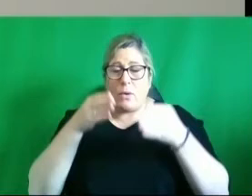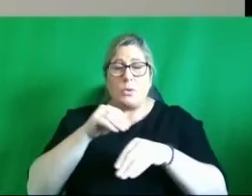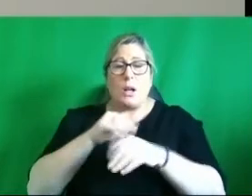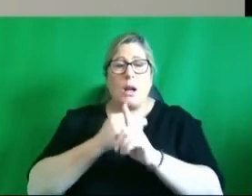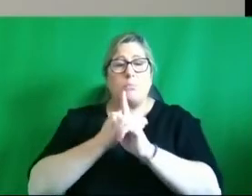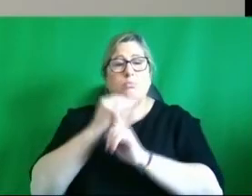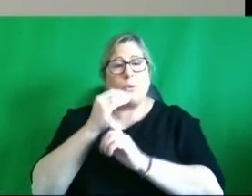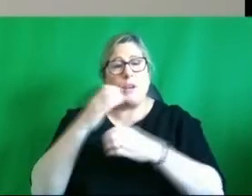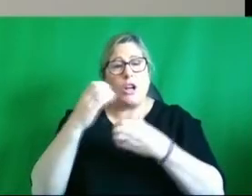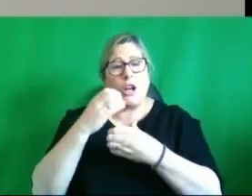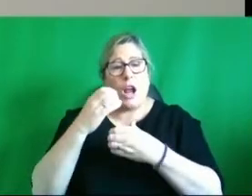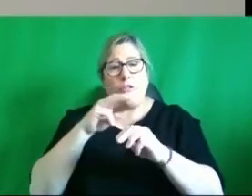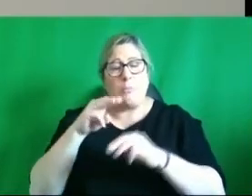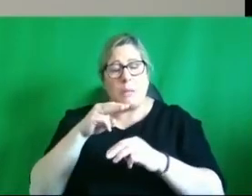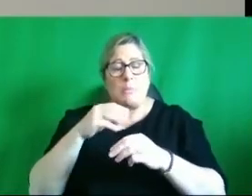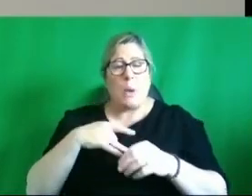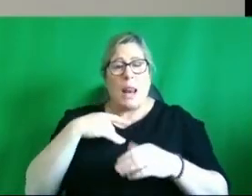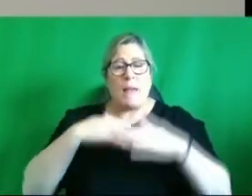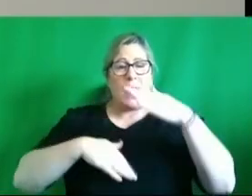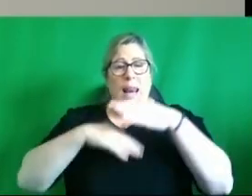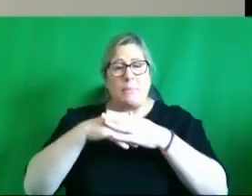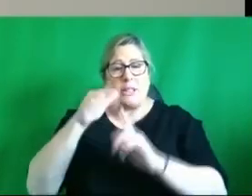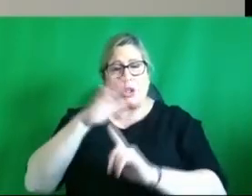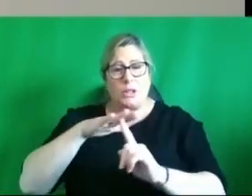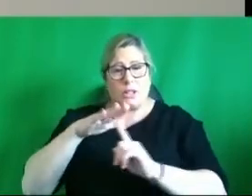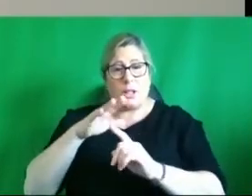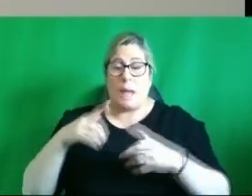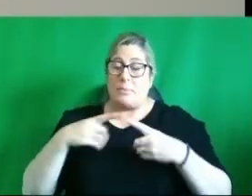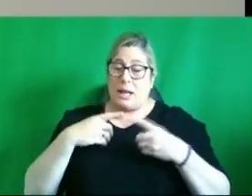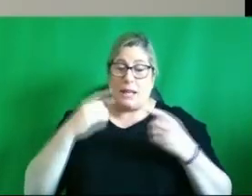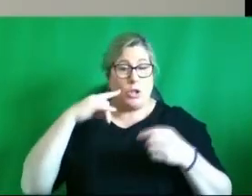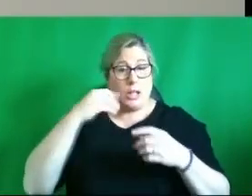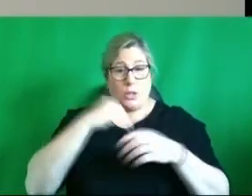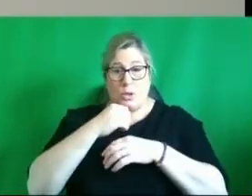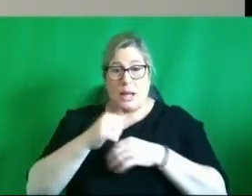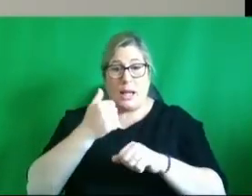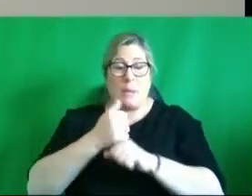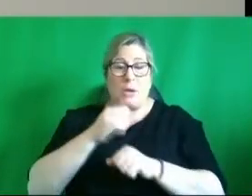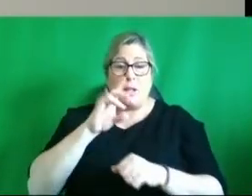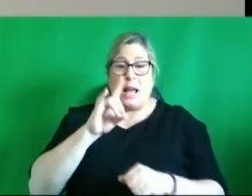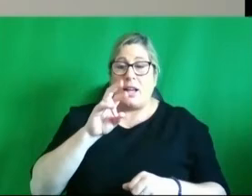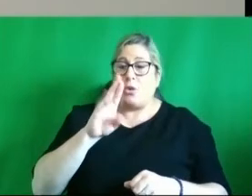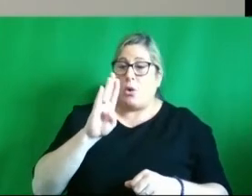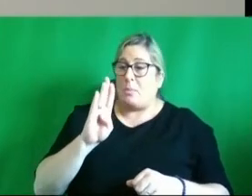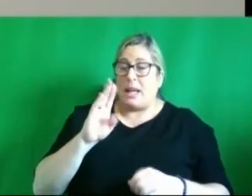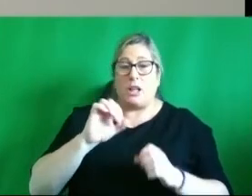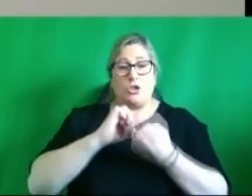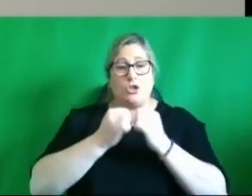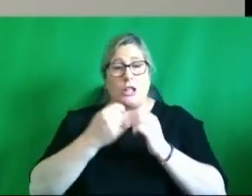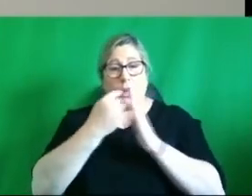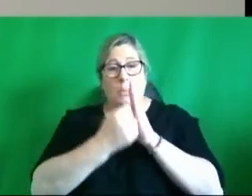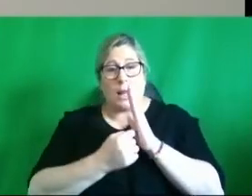care of people with life limiting conditions delighted to hear today about the hrb's changing policy which will now allow